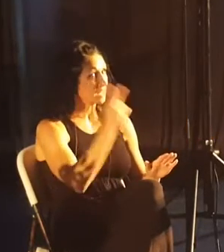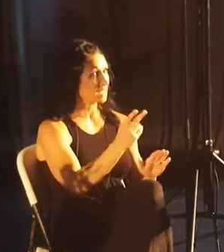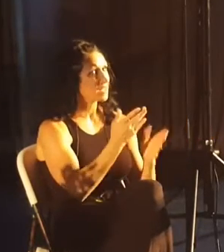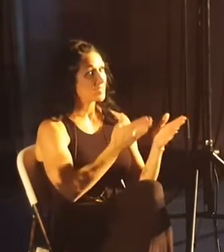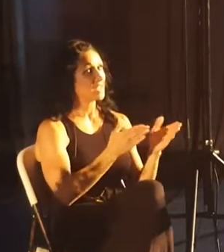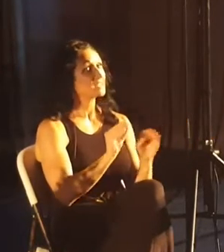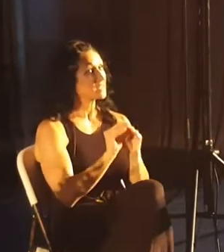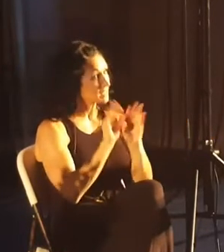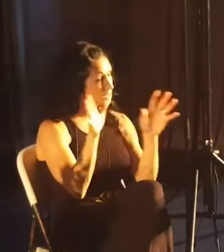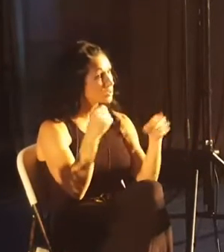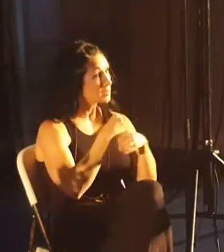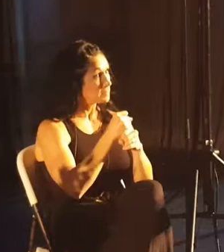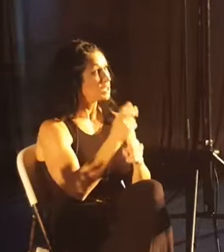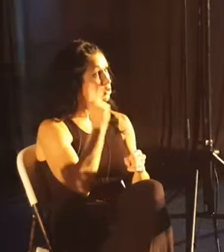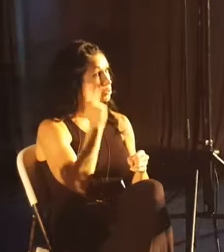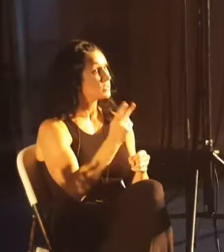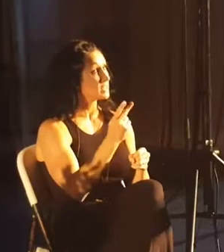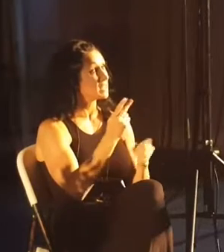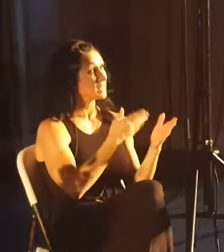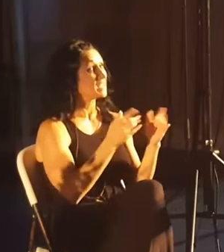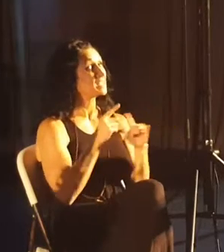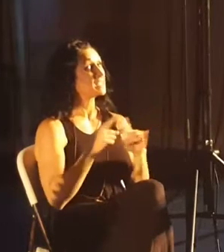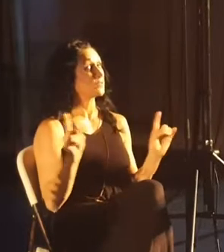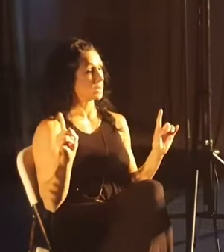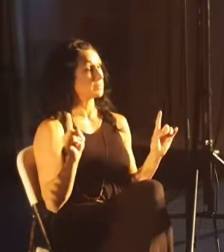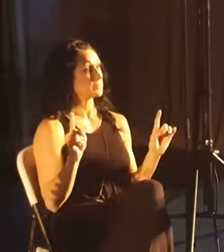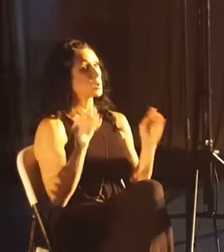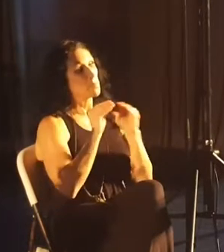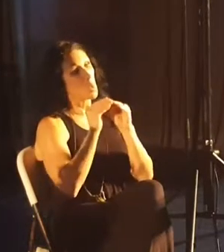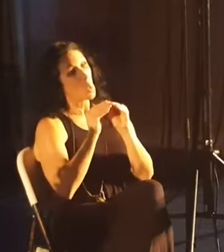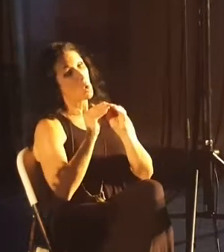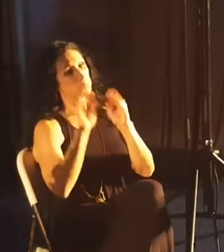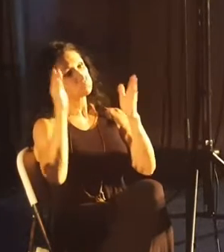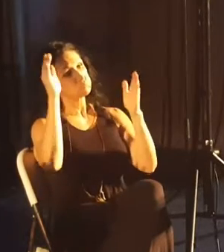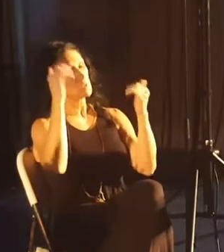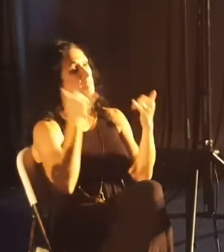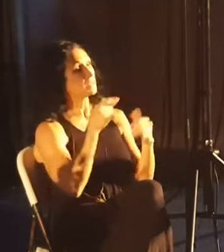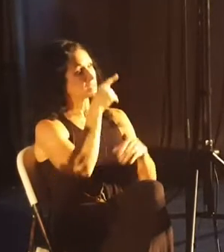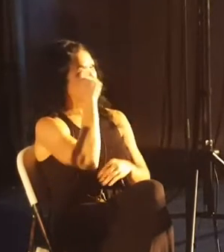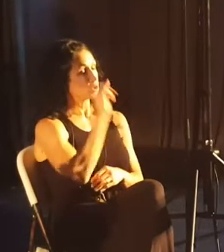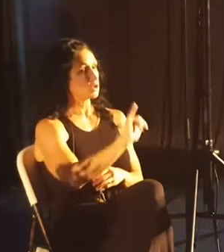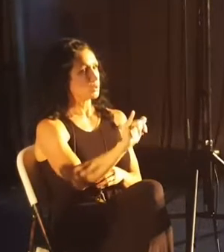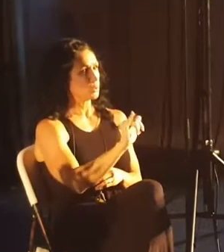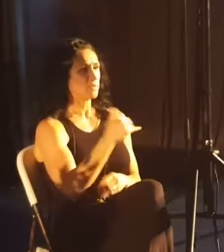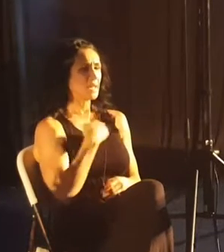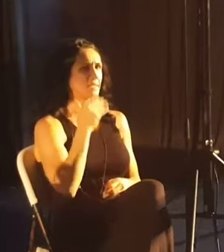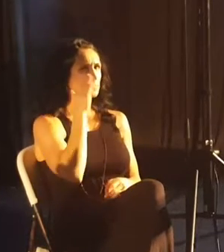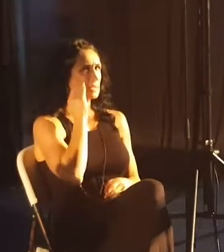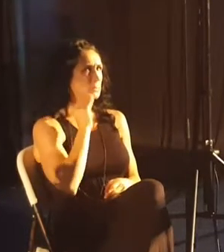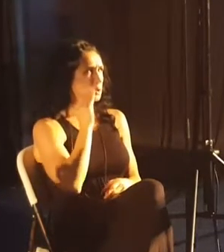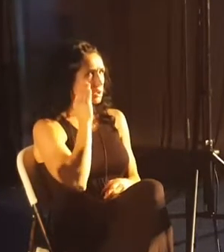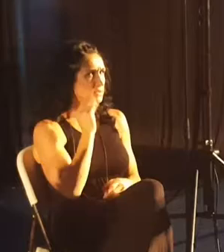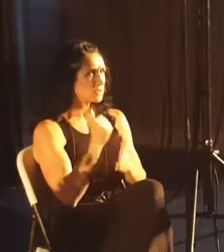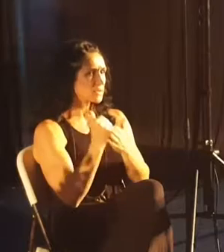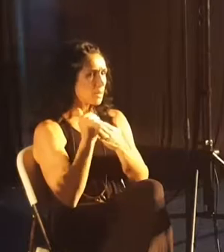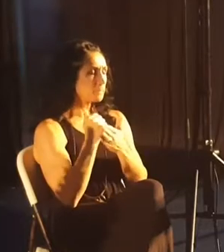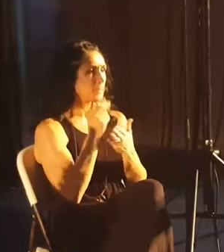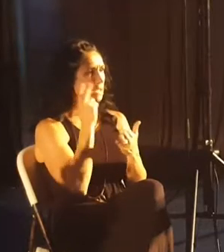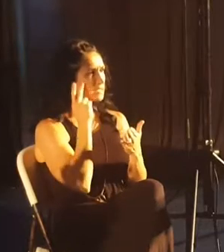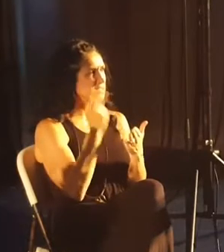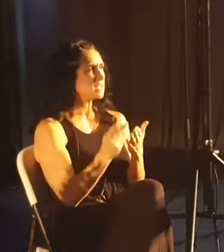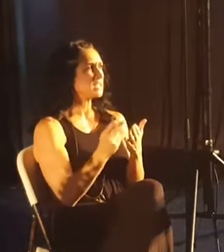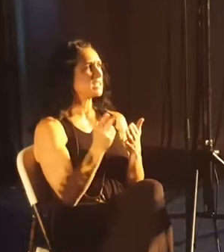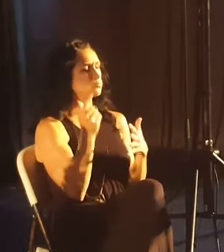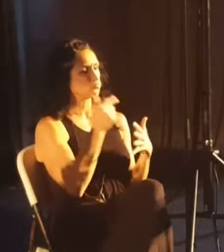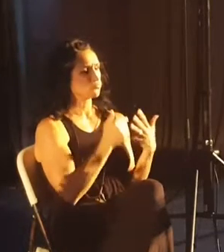clearly makes you see things differently. More metaphorically, this summer as well, I mean, I've had some experiences that have helped me see some